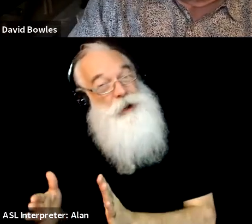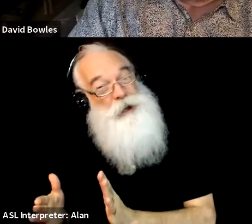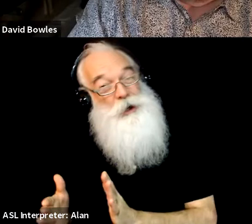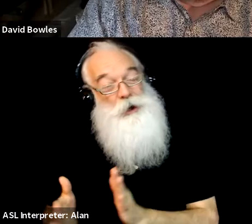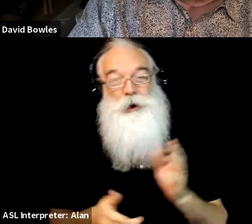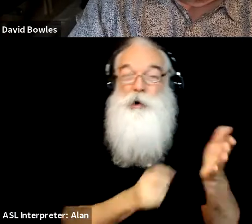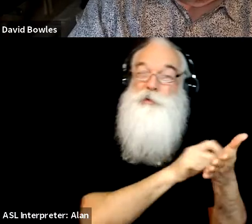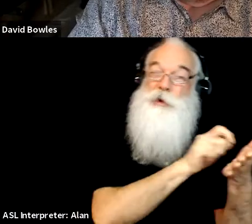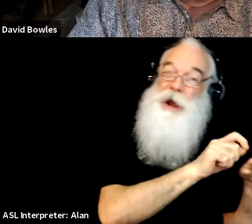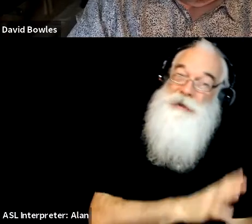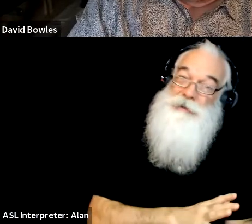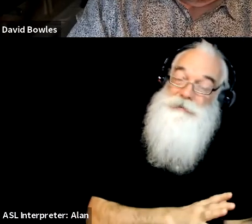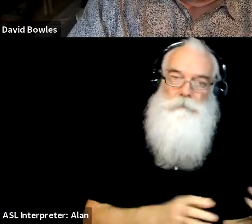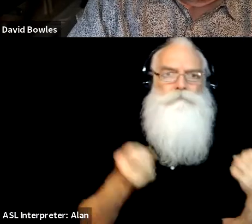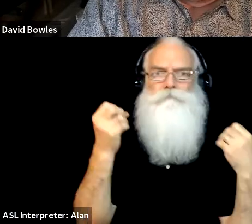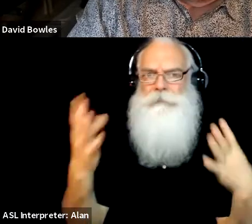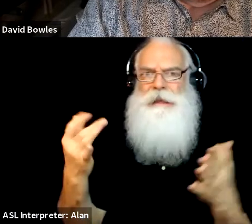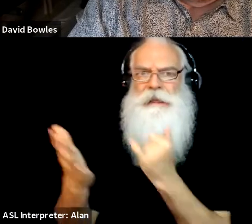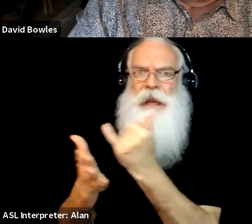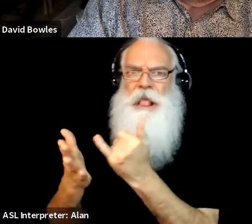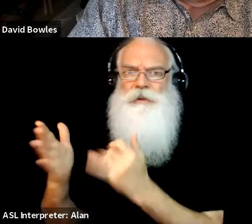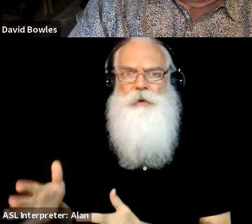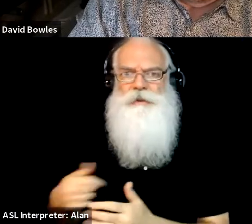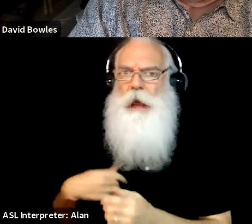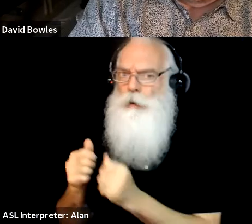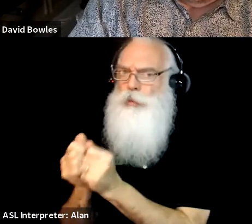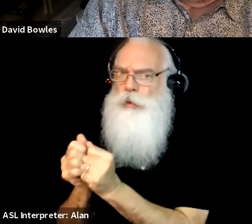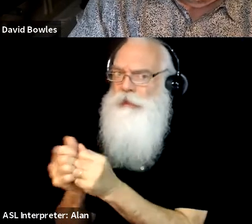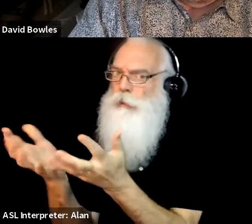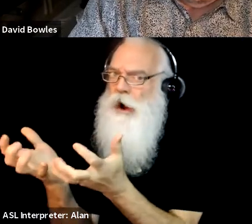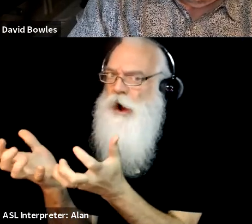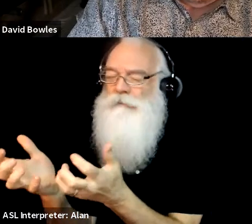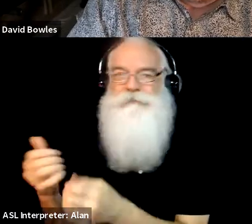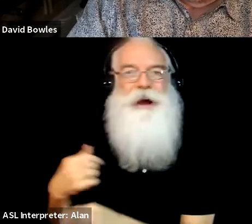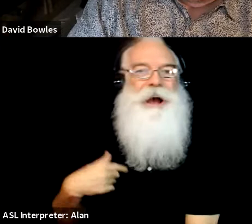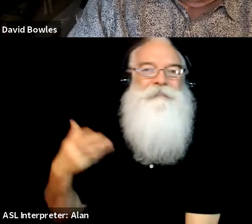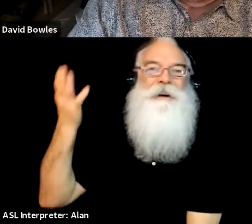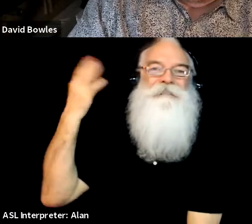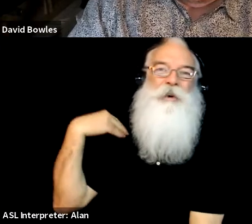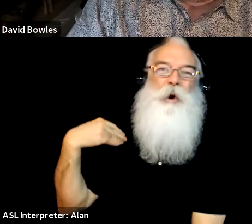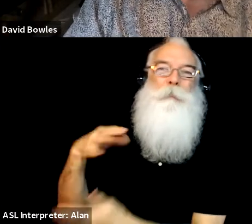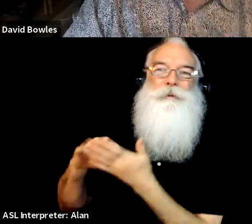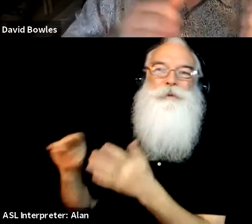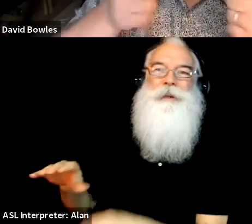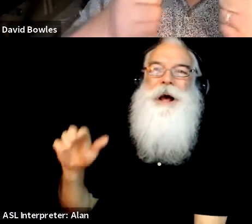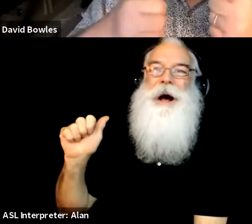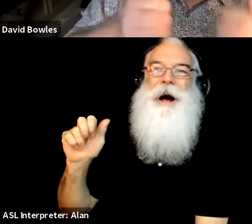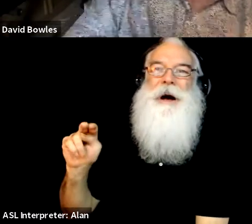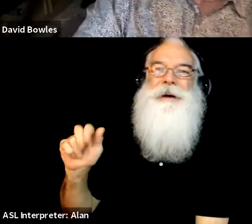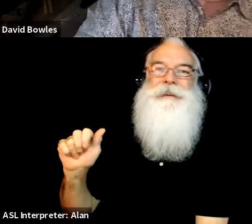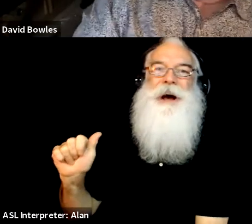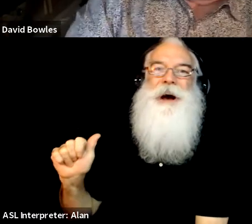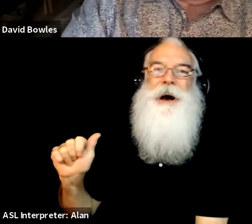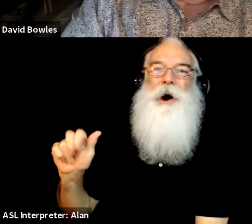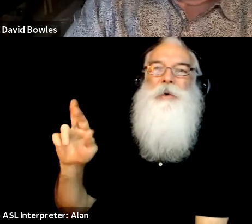illustrators that I would spend the day with. I have a former student, Anna Aranda, who's just a delight and